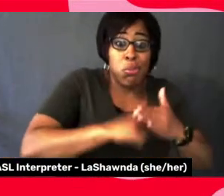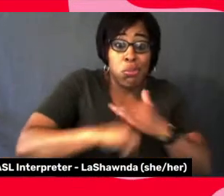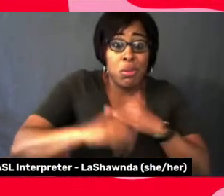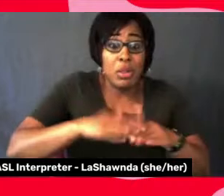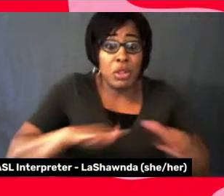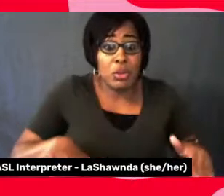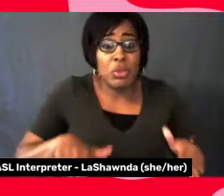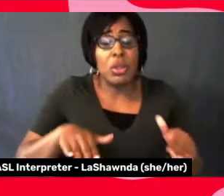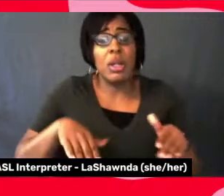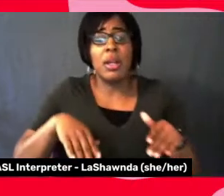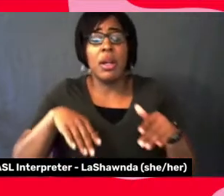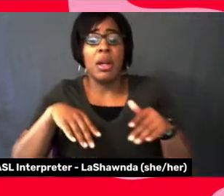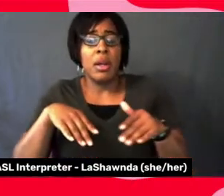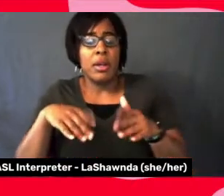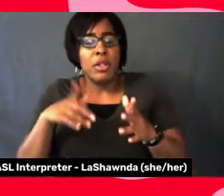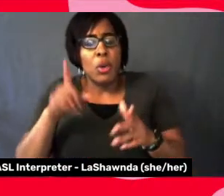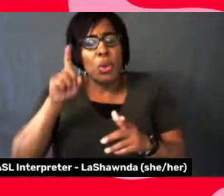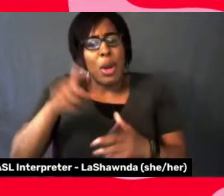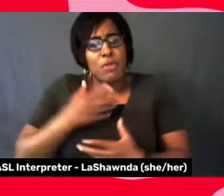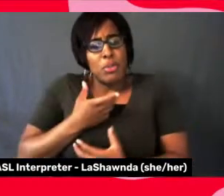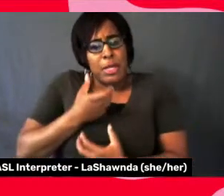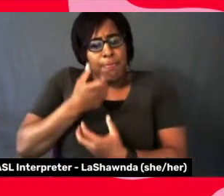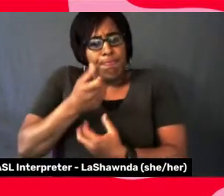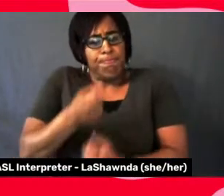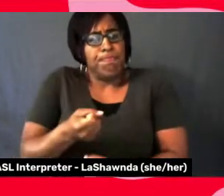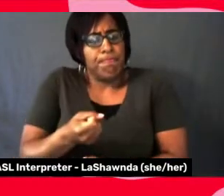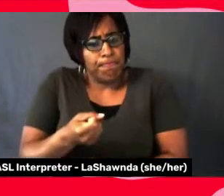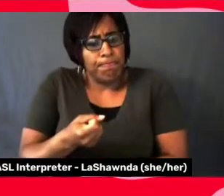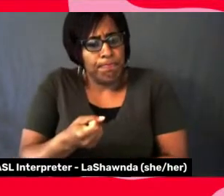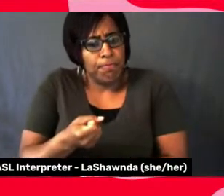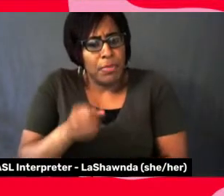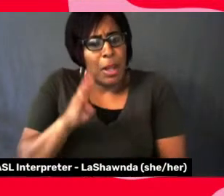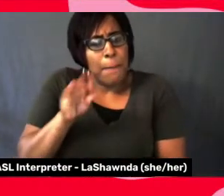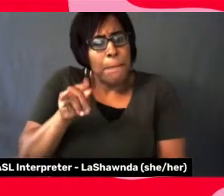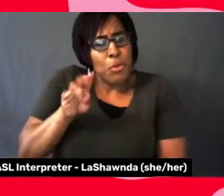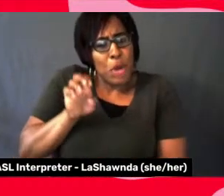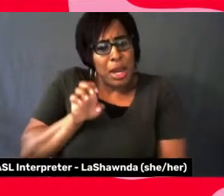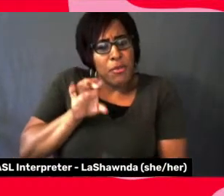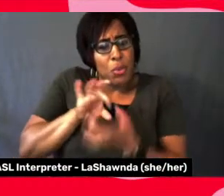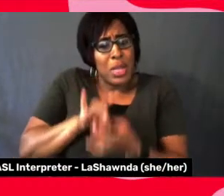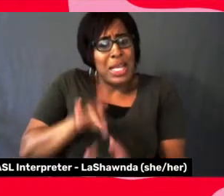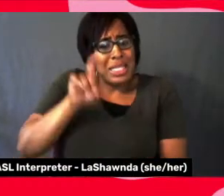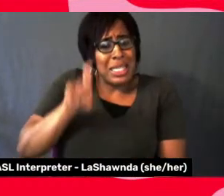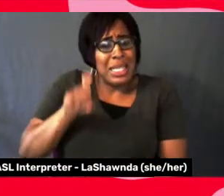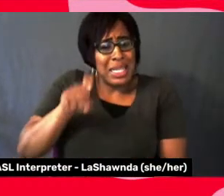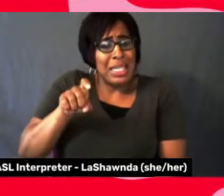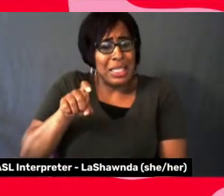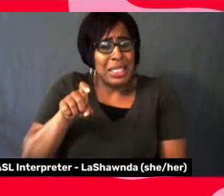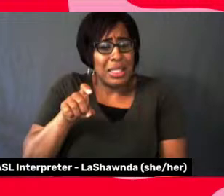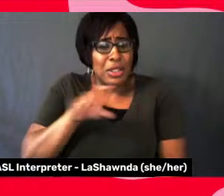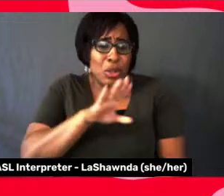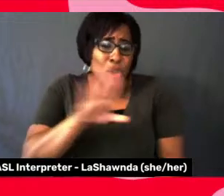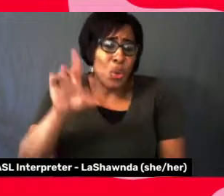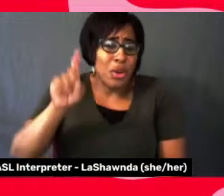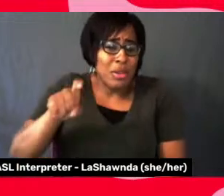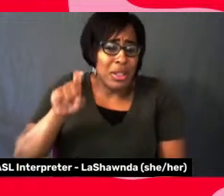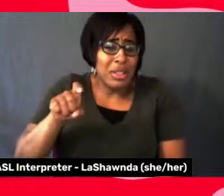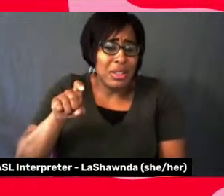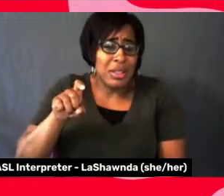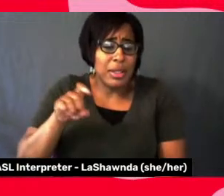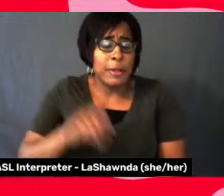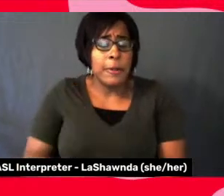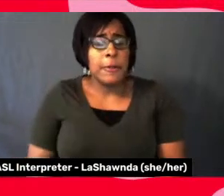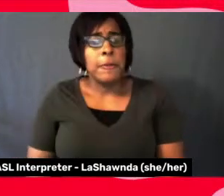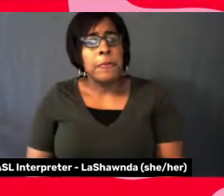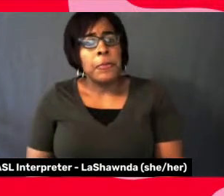about those, um, brave about those needs for yourself as an artist. Um, and you know,